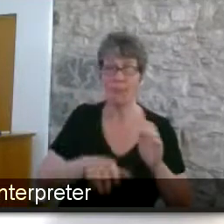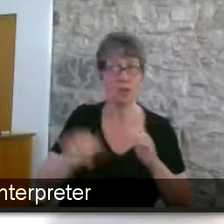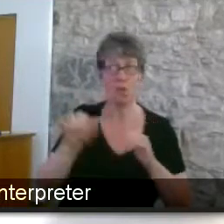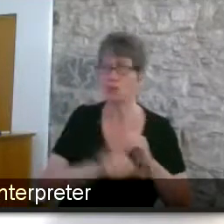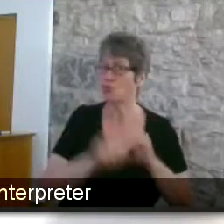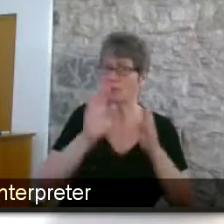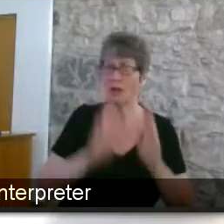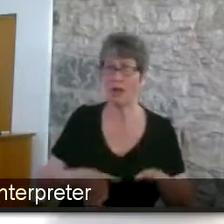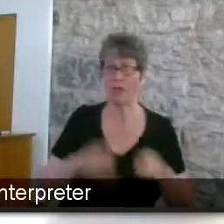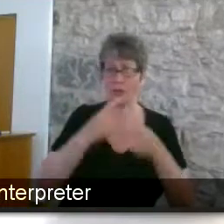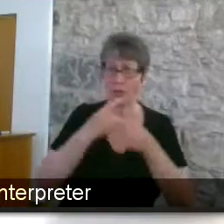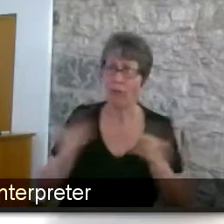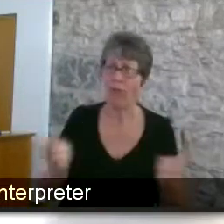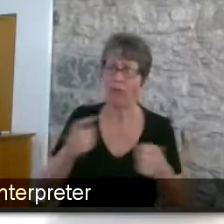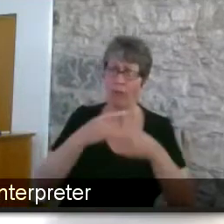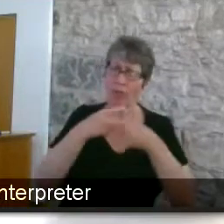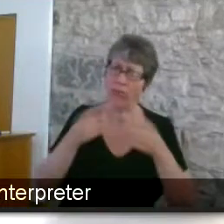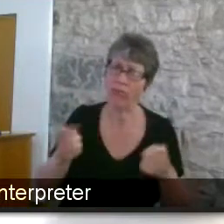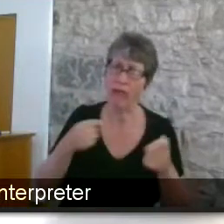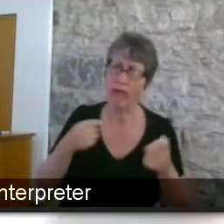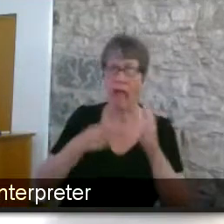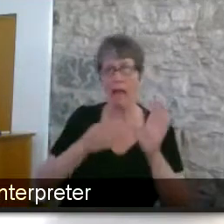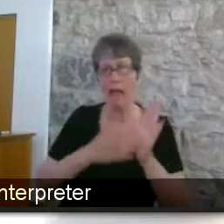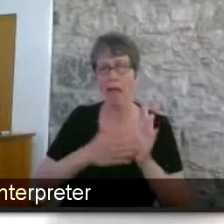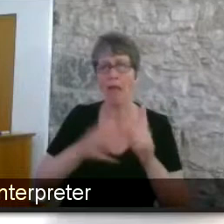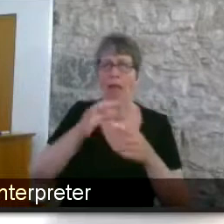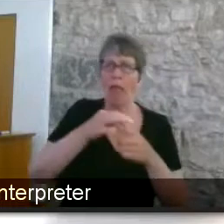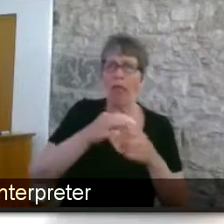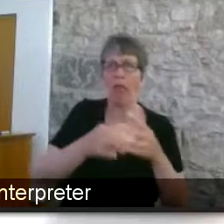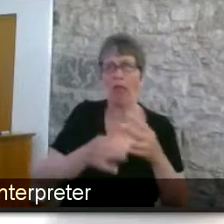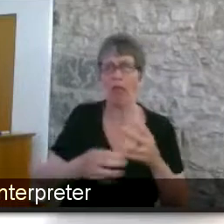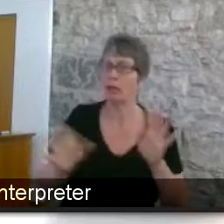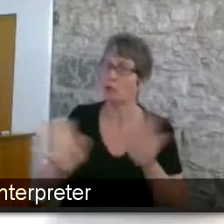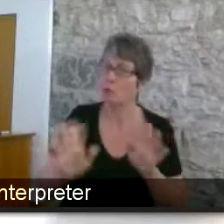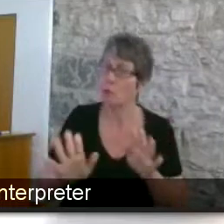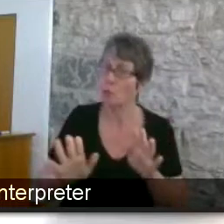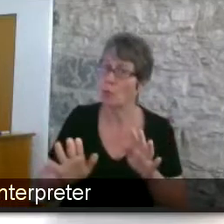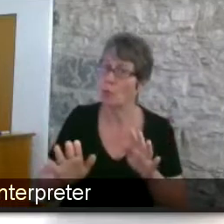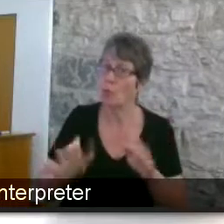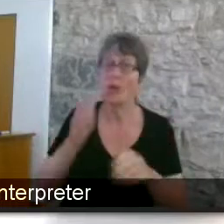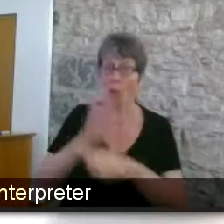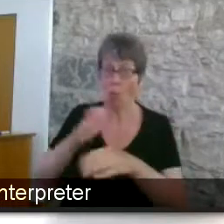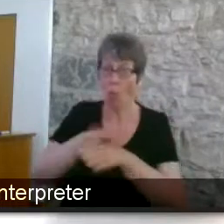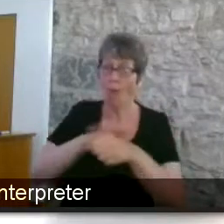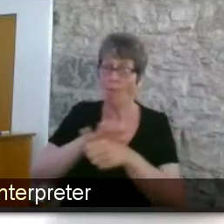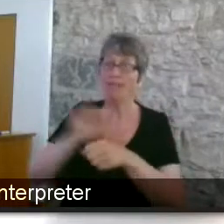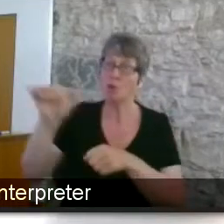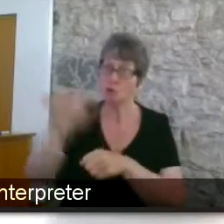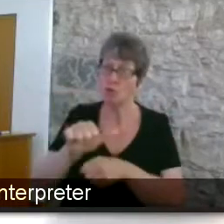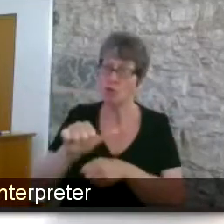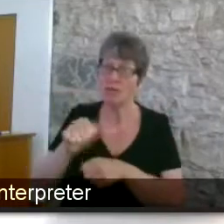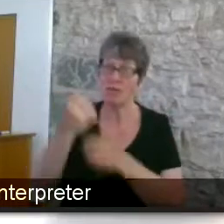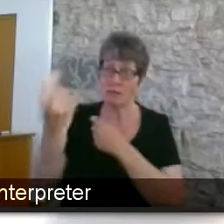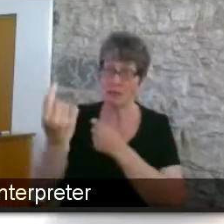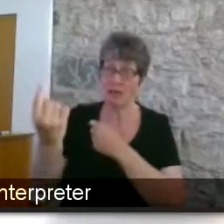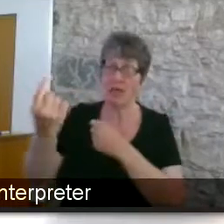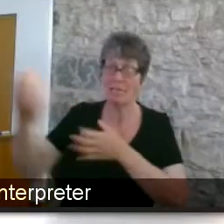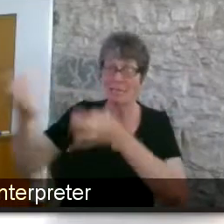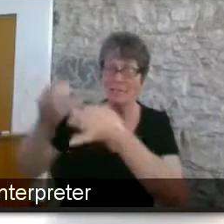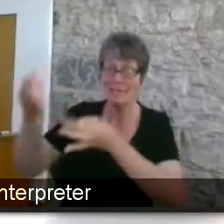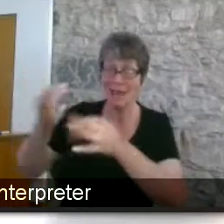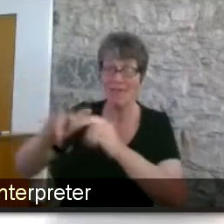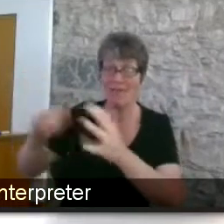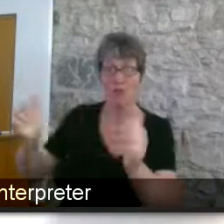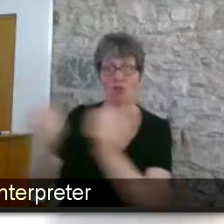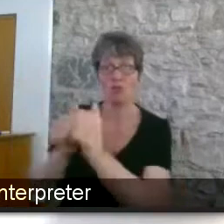so and andrew's asking as well and i'm going to bring this up in terms of that and i'm going to actually come back and phil if anybody knows this andrew's asking how many cases